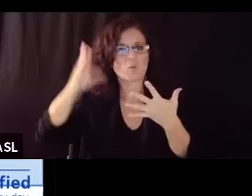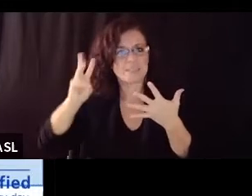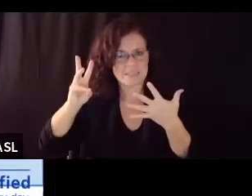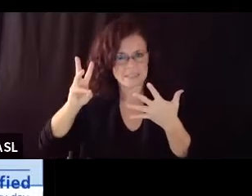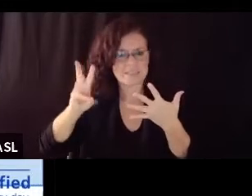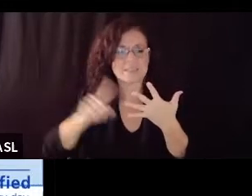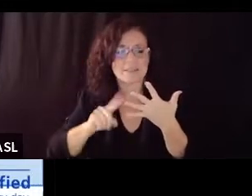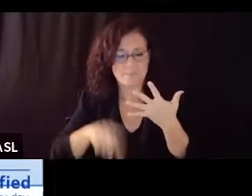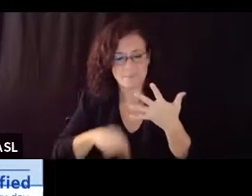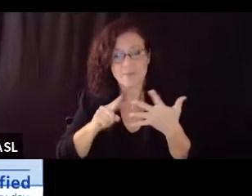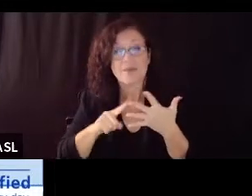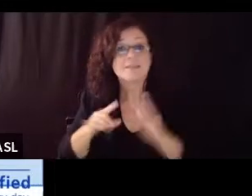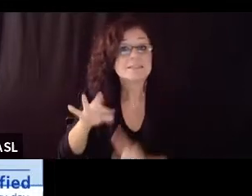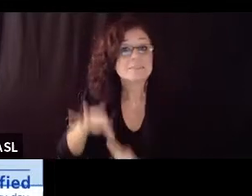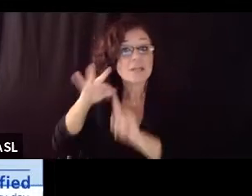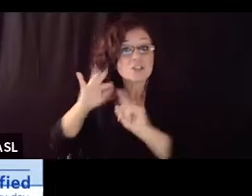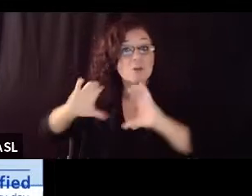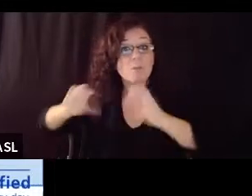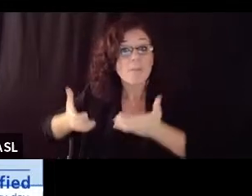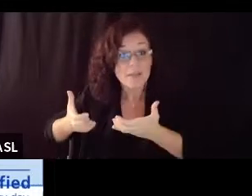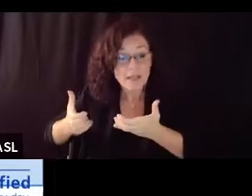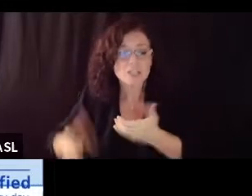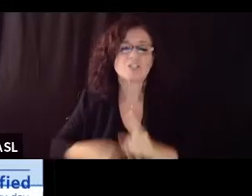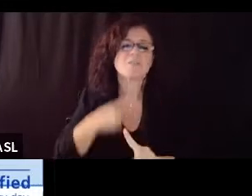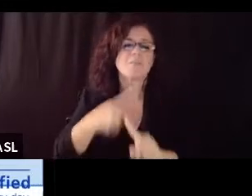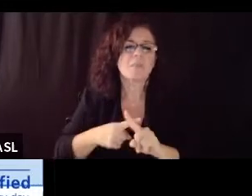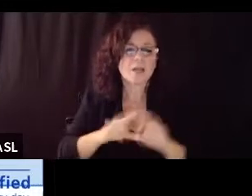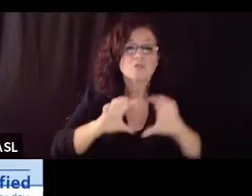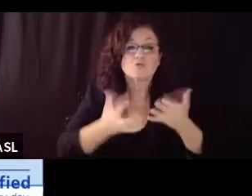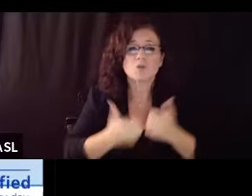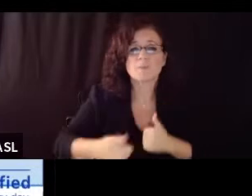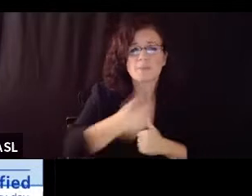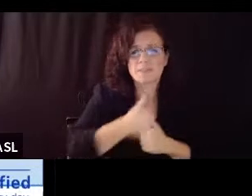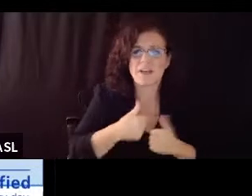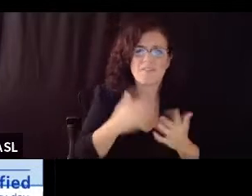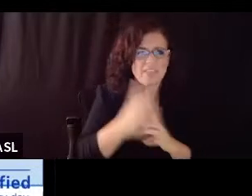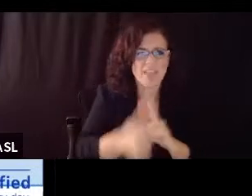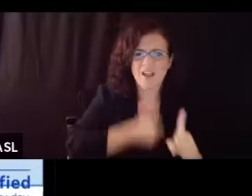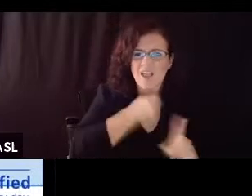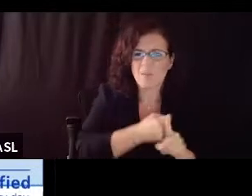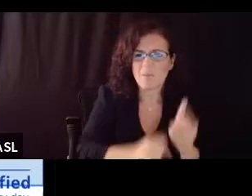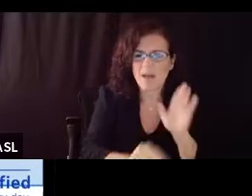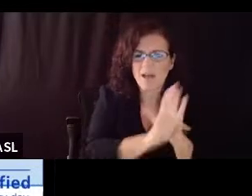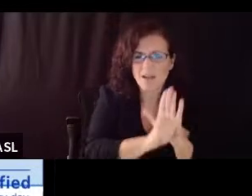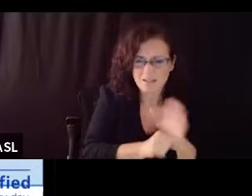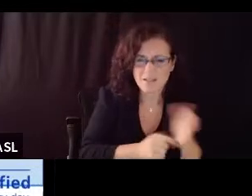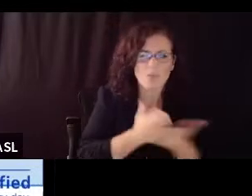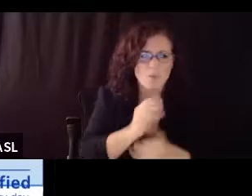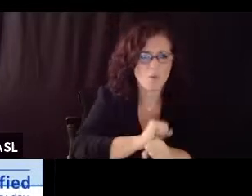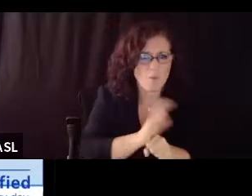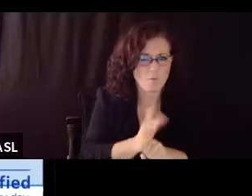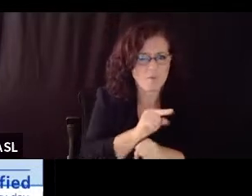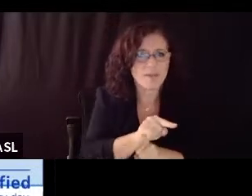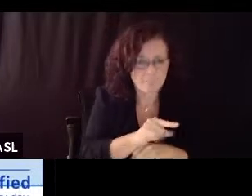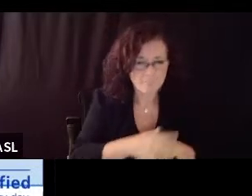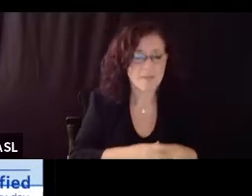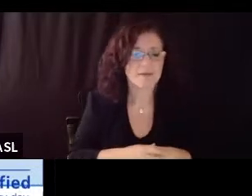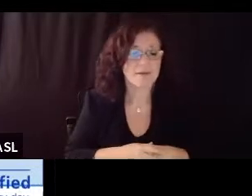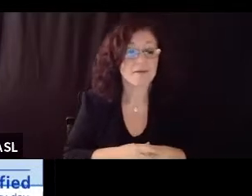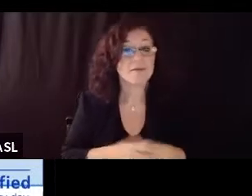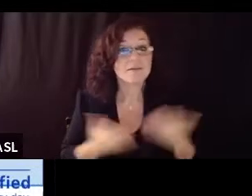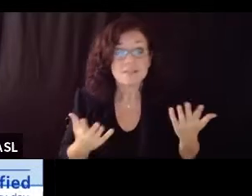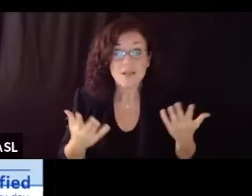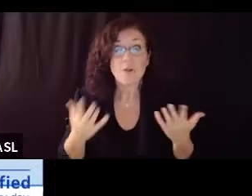populations that are disproportionately impacted by COVID-19 and that we support all communities to help get